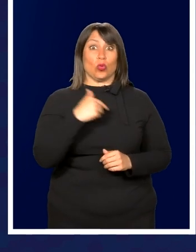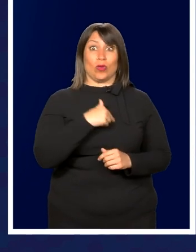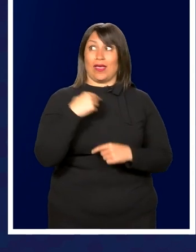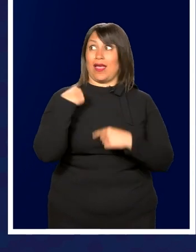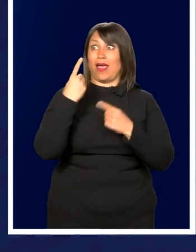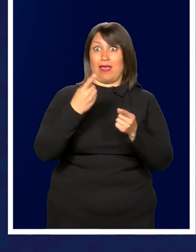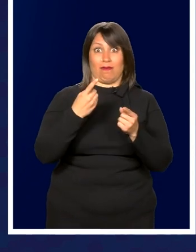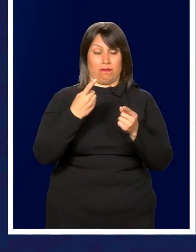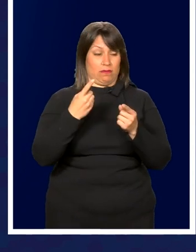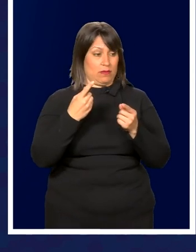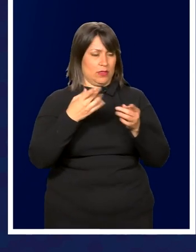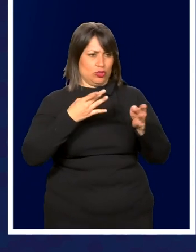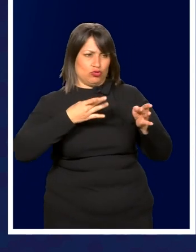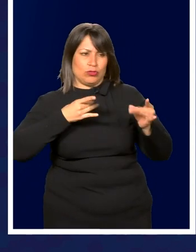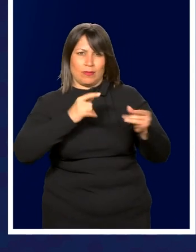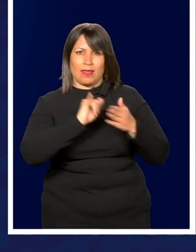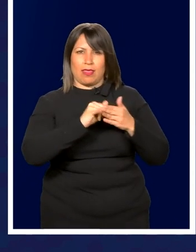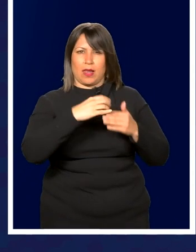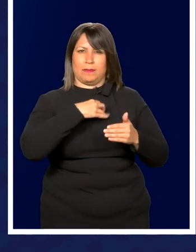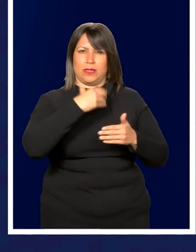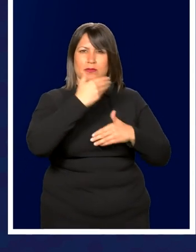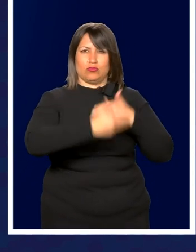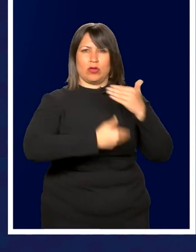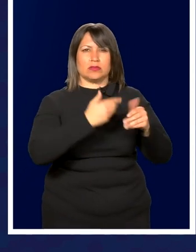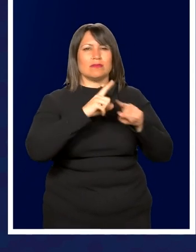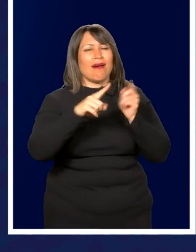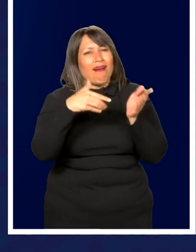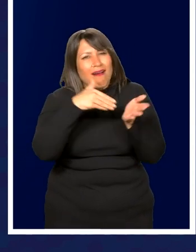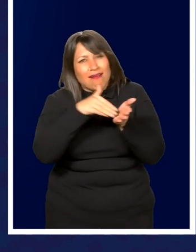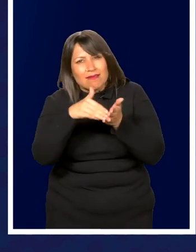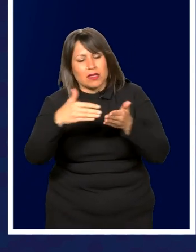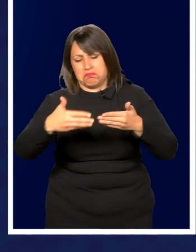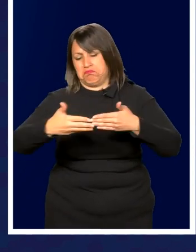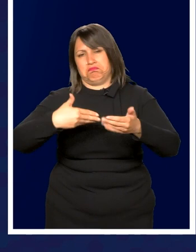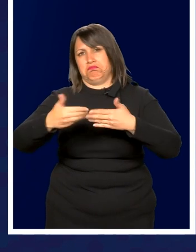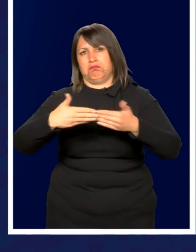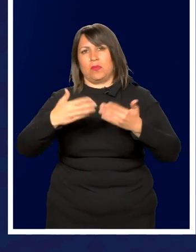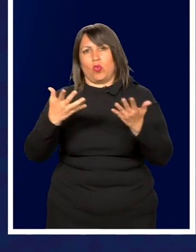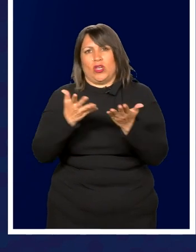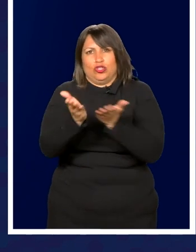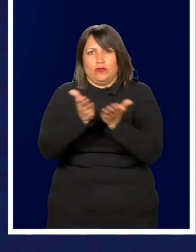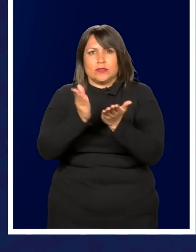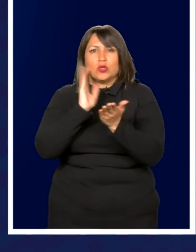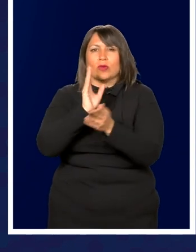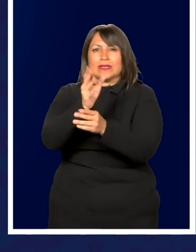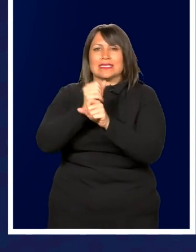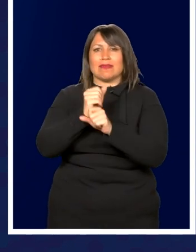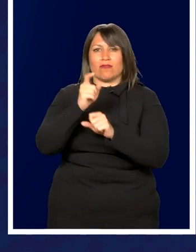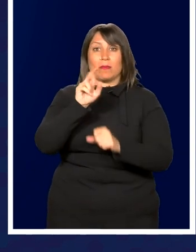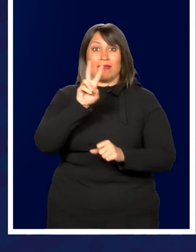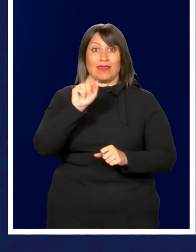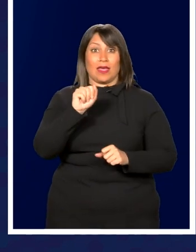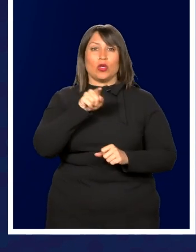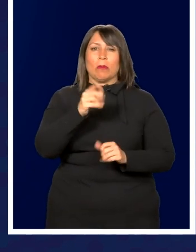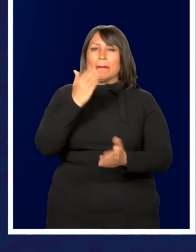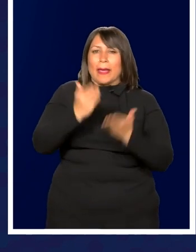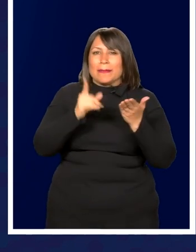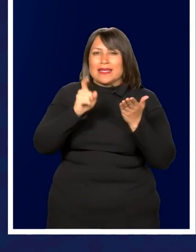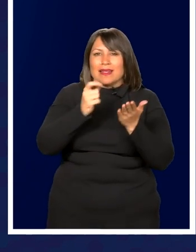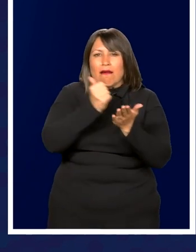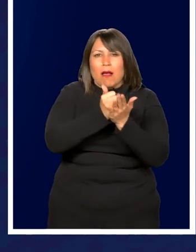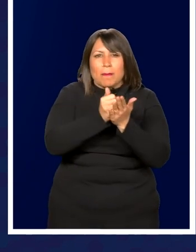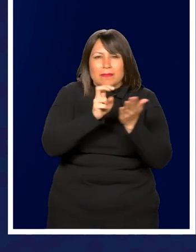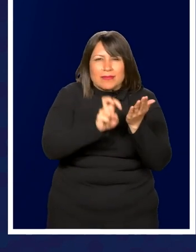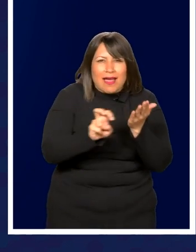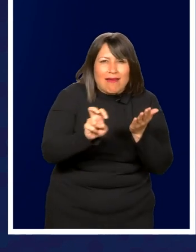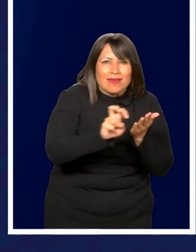streamlined that appeals process, but quite often, regardless of what the services you're going to be receiving from the VA, you may